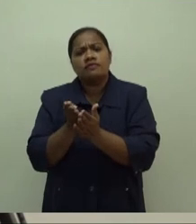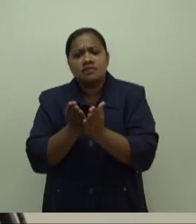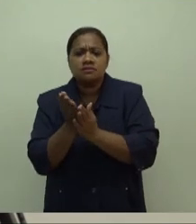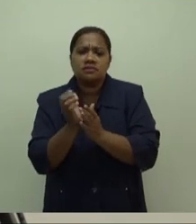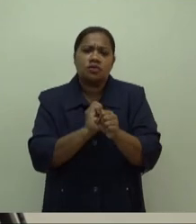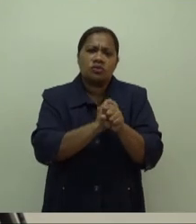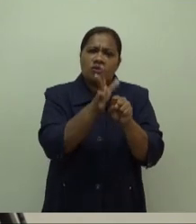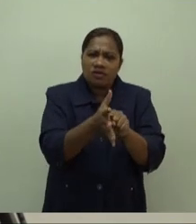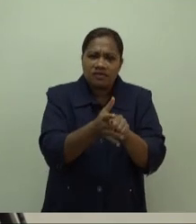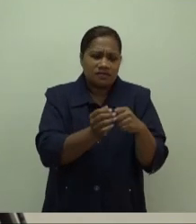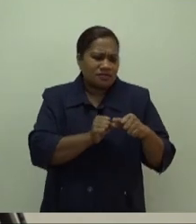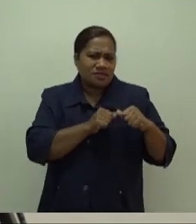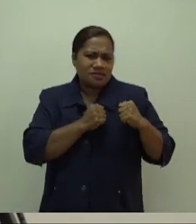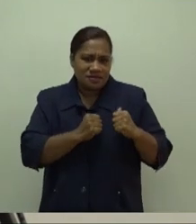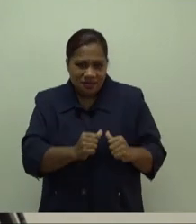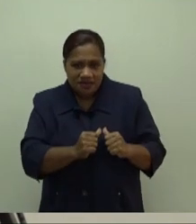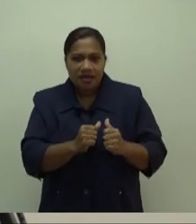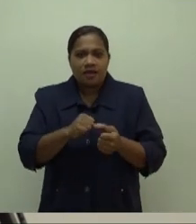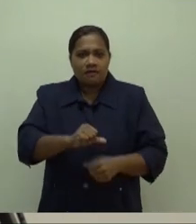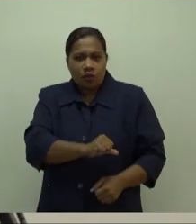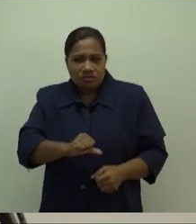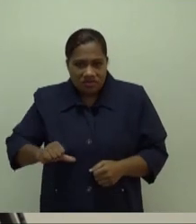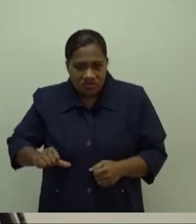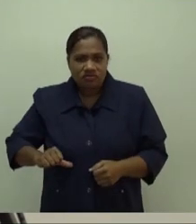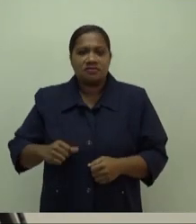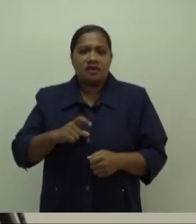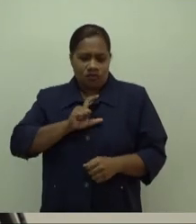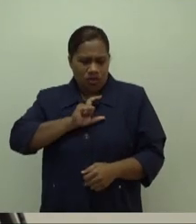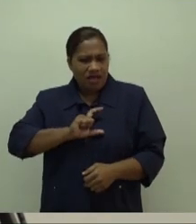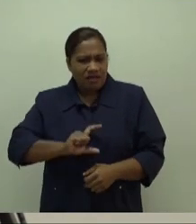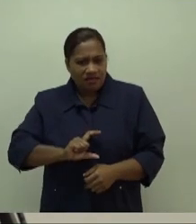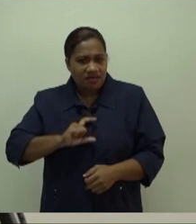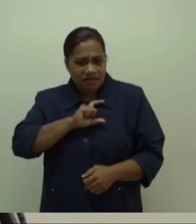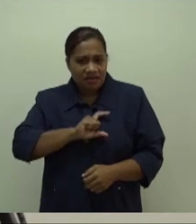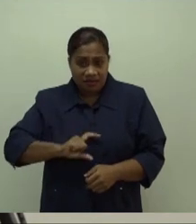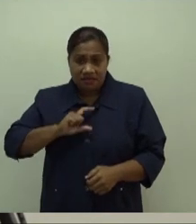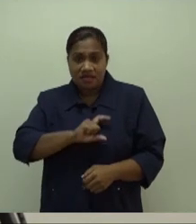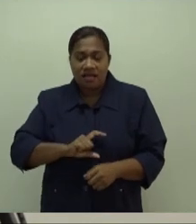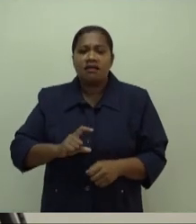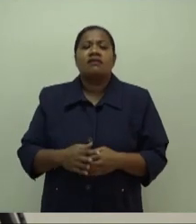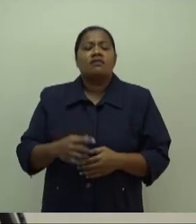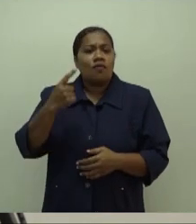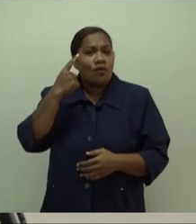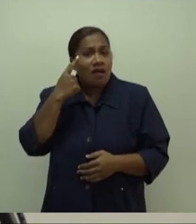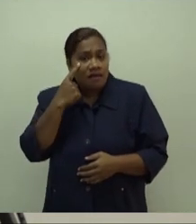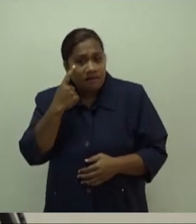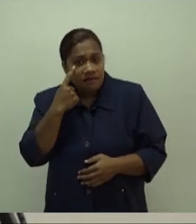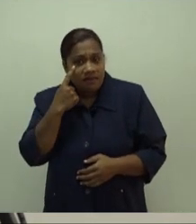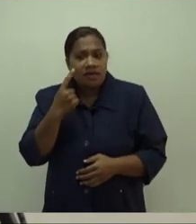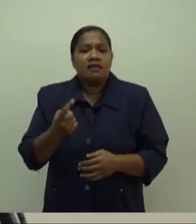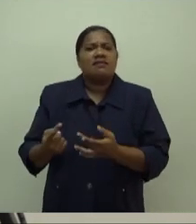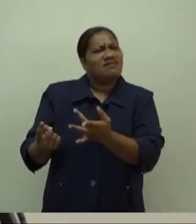cardiac care, surgery, cancer treatment, eye treatment, and mobile medication in support.